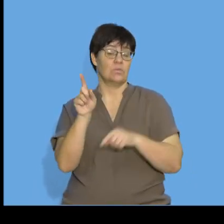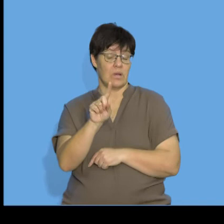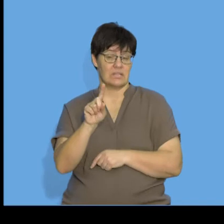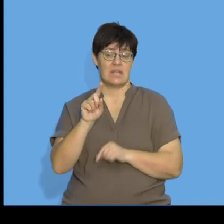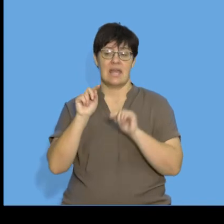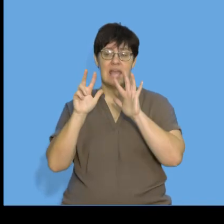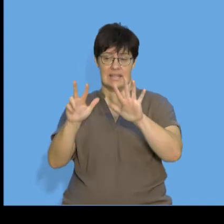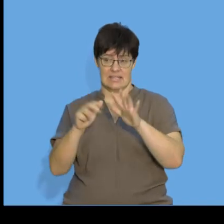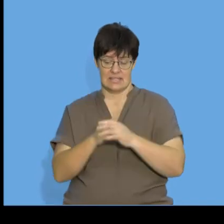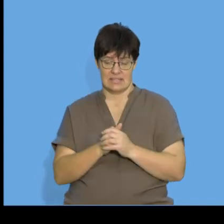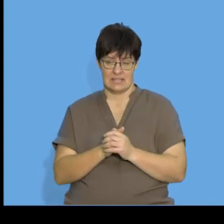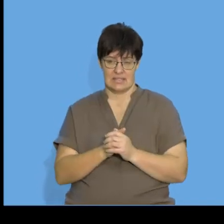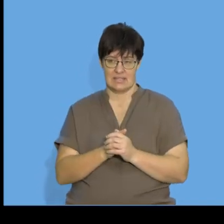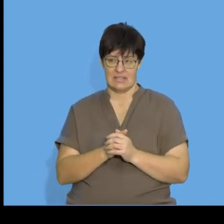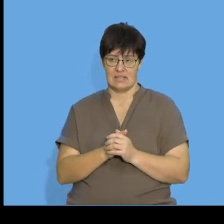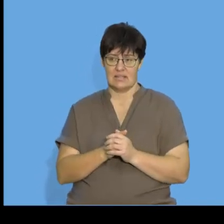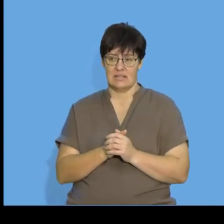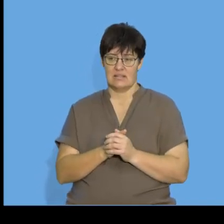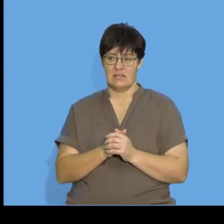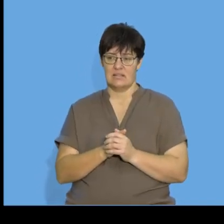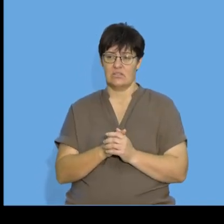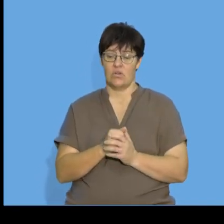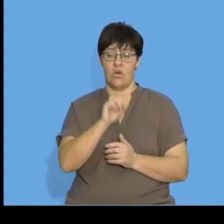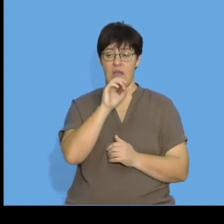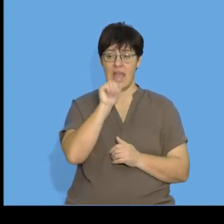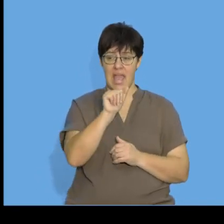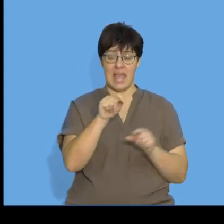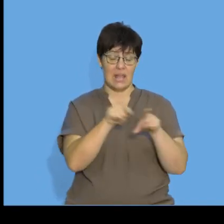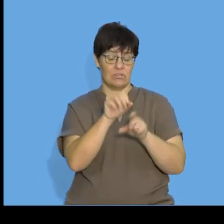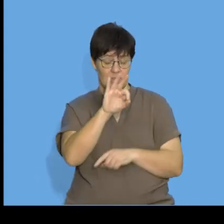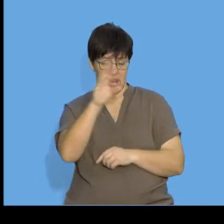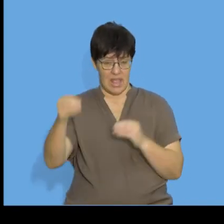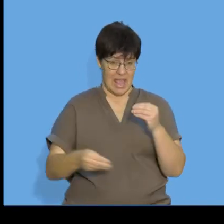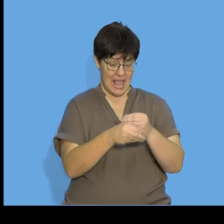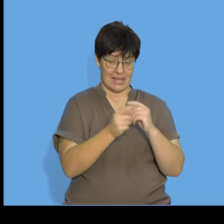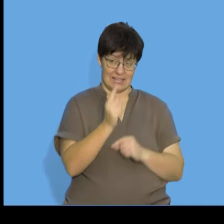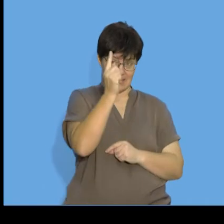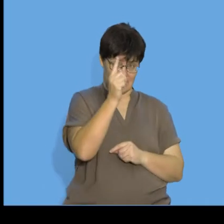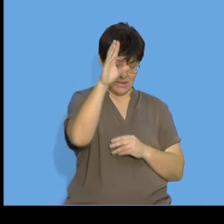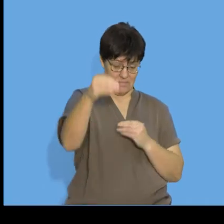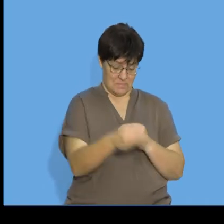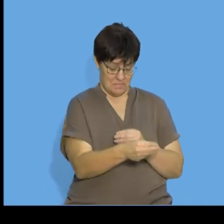but I'm going to substitute in a is equal to 3 which I found above